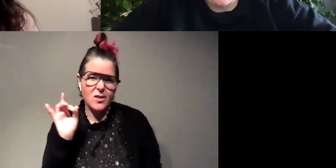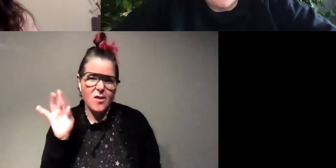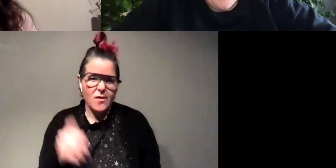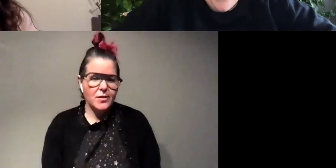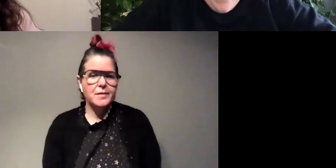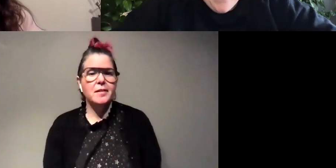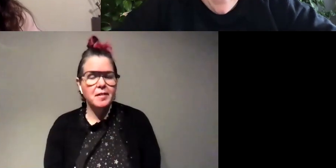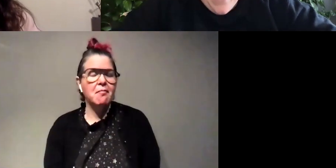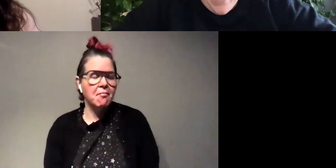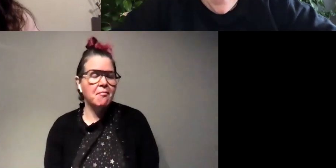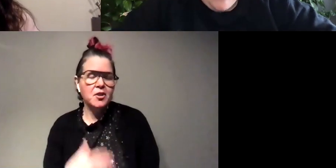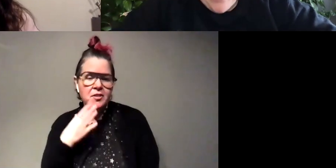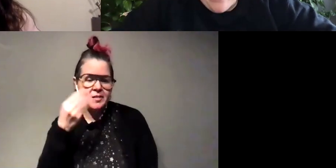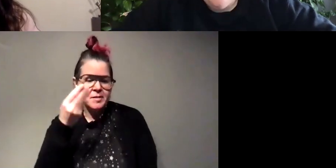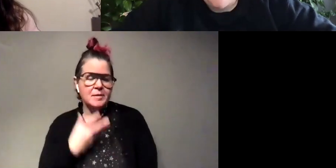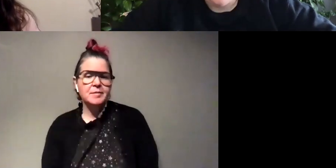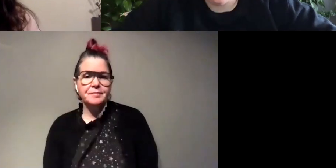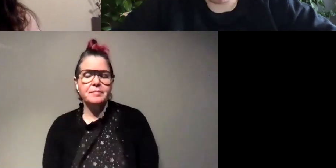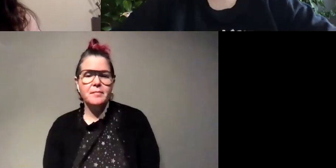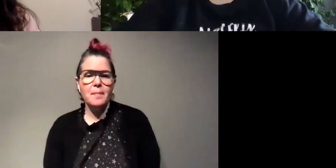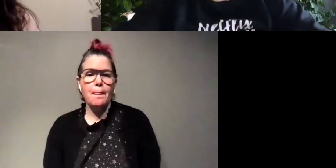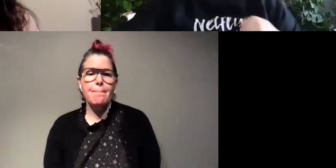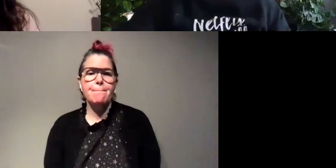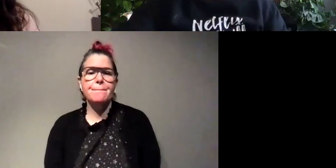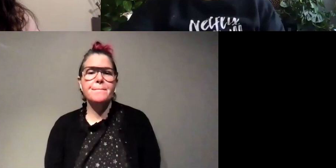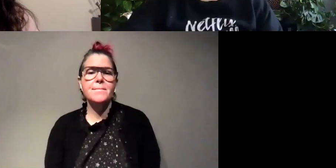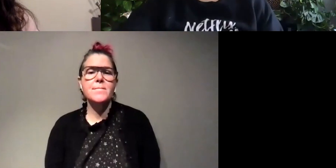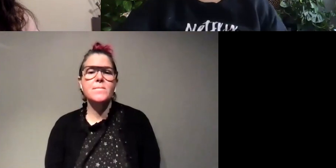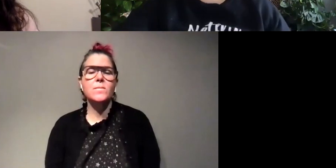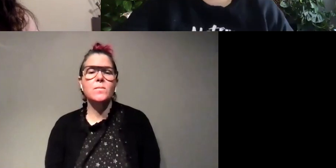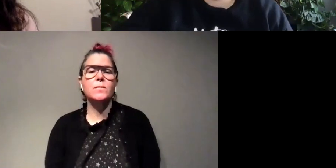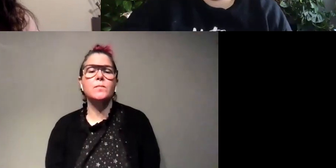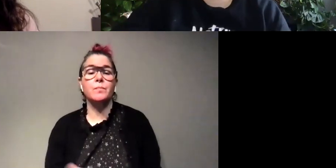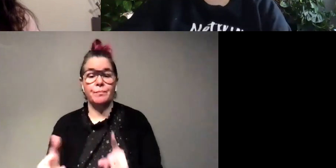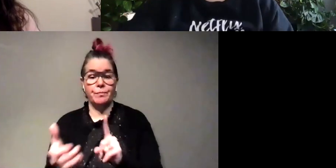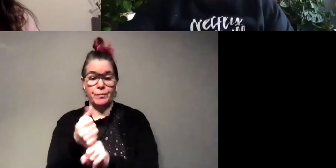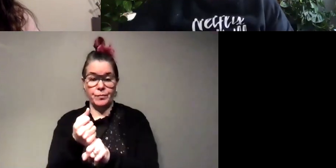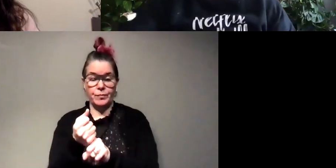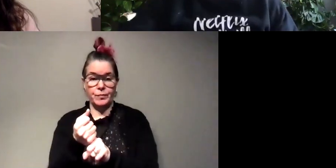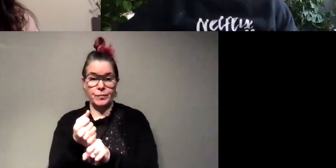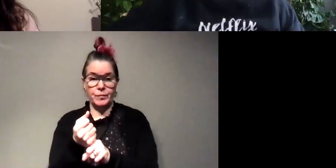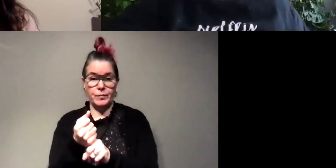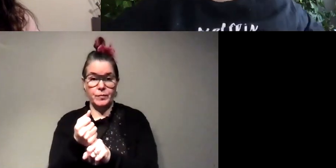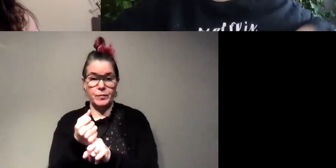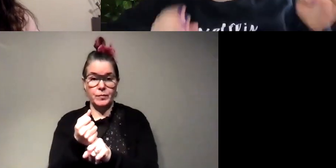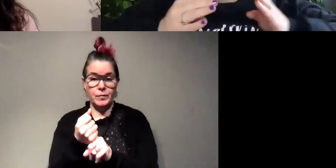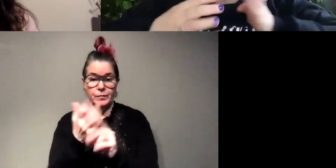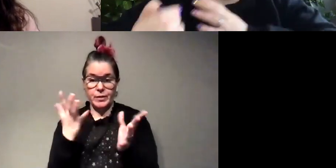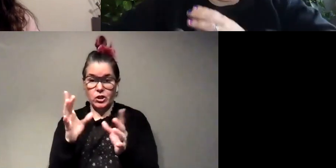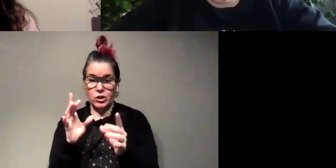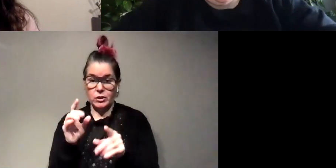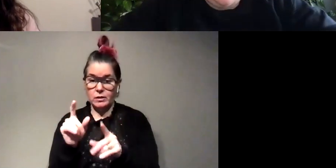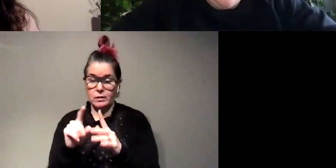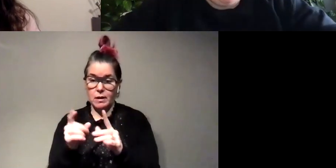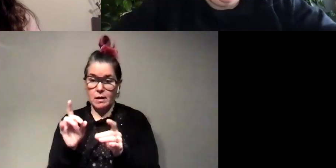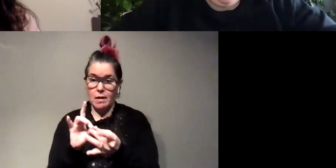um how long so when you catch your fireflies do you let them go after or do you catch them